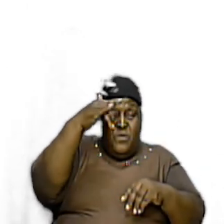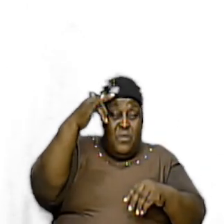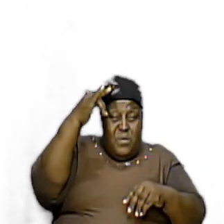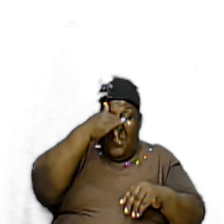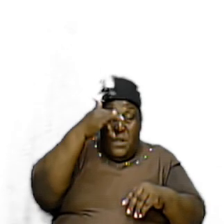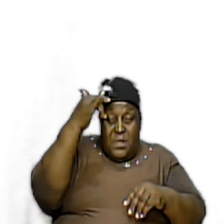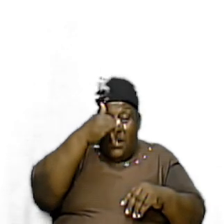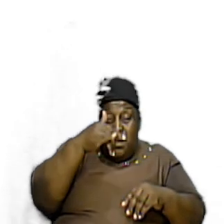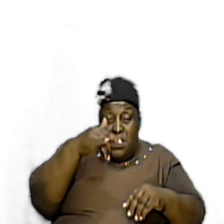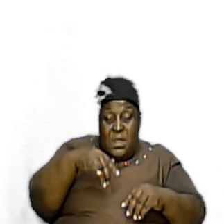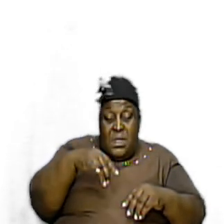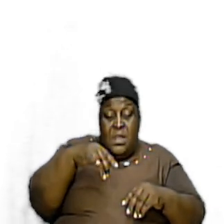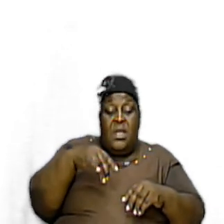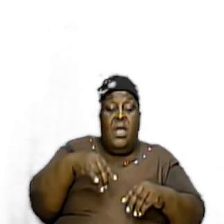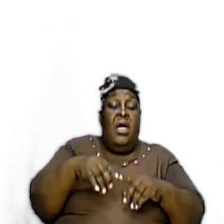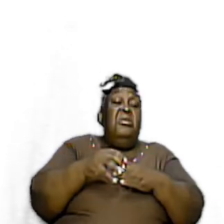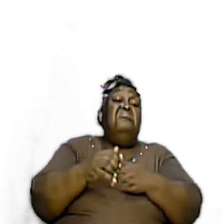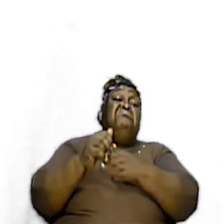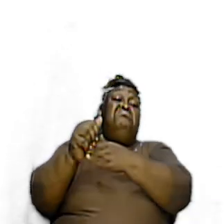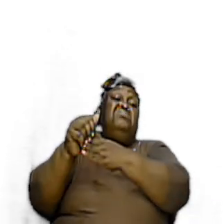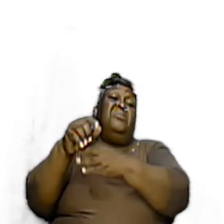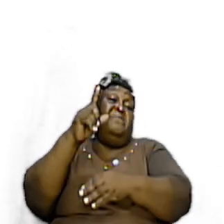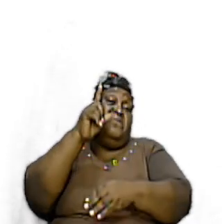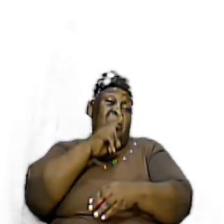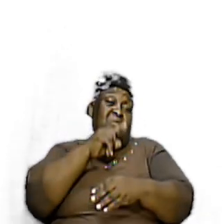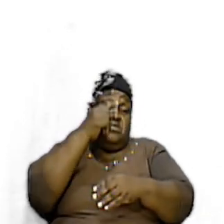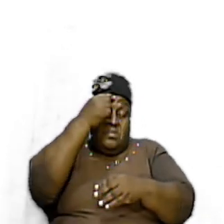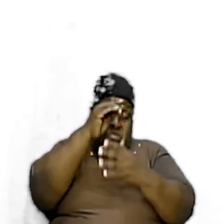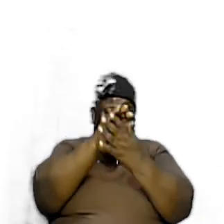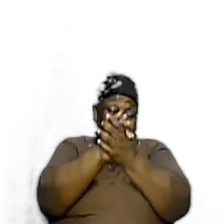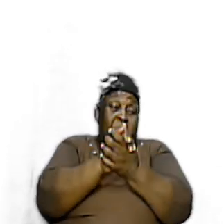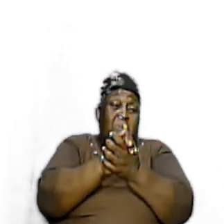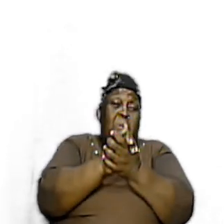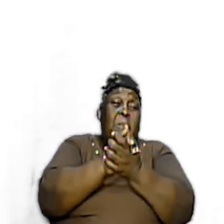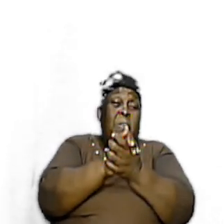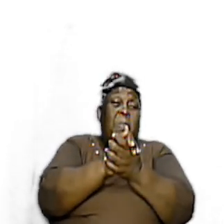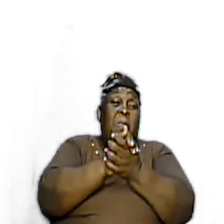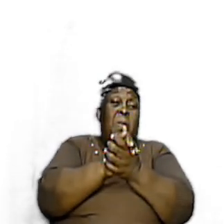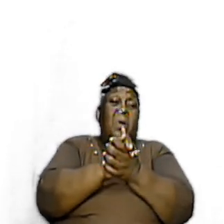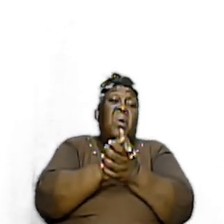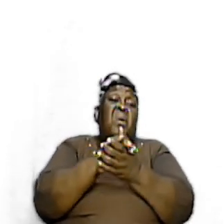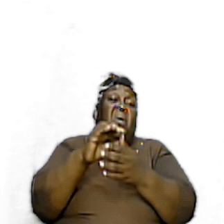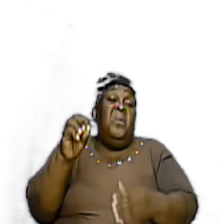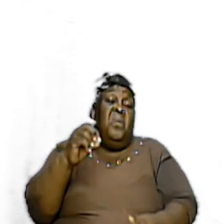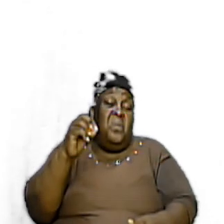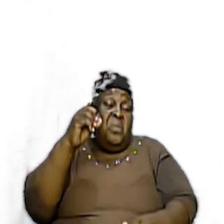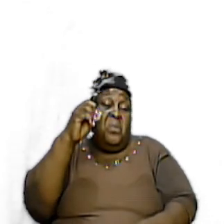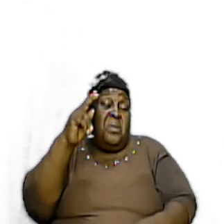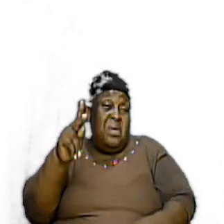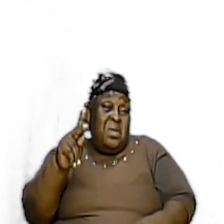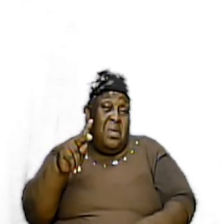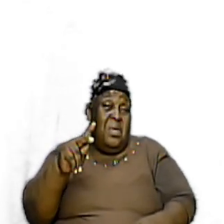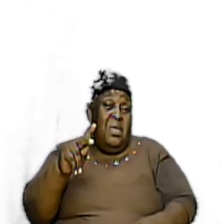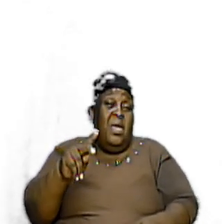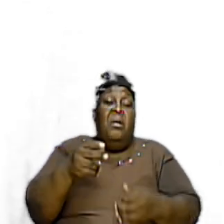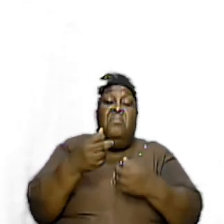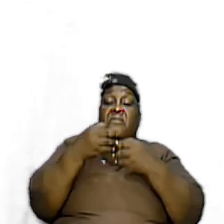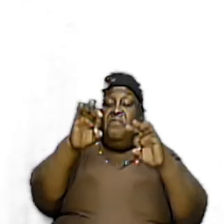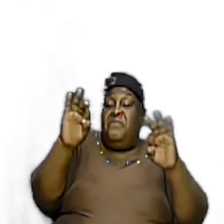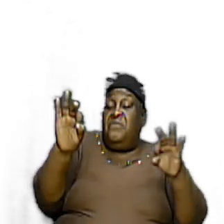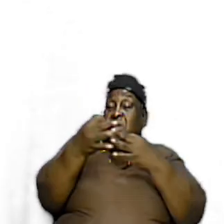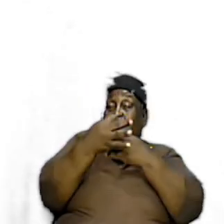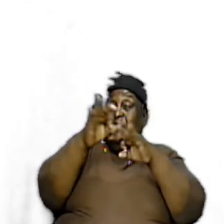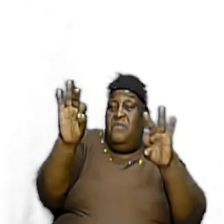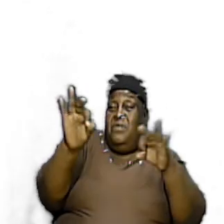And led falsely to believe That oh it is alright Alright Free, free, free